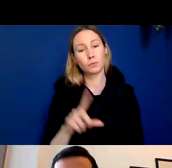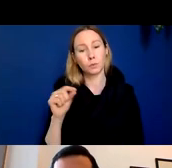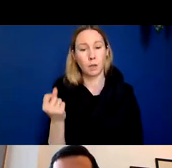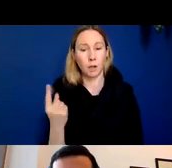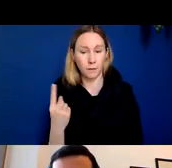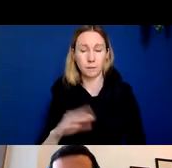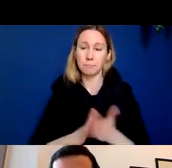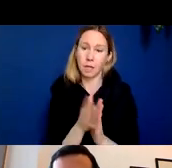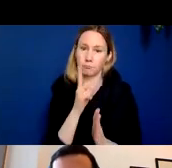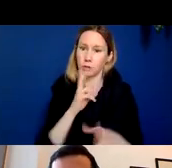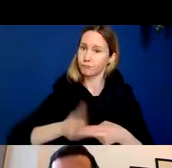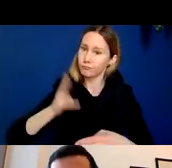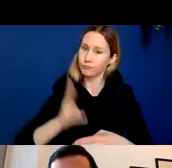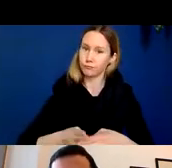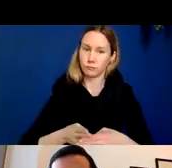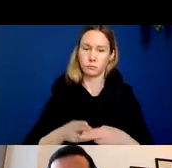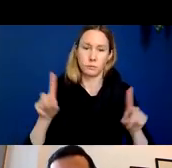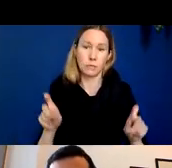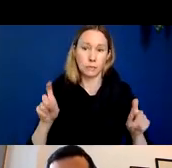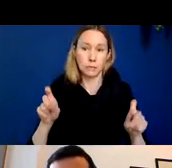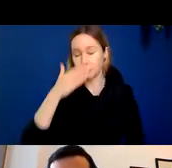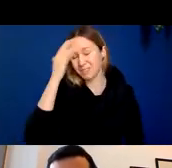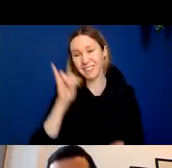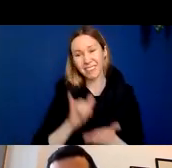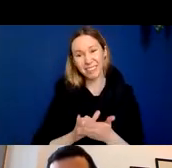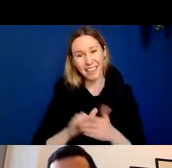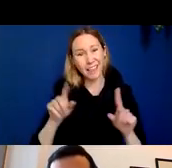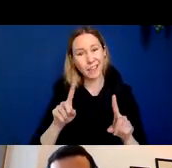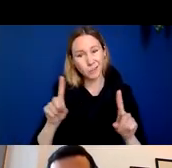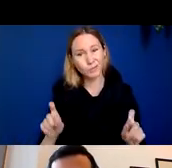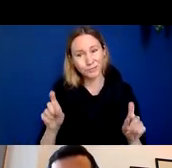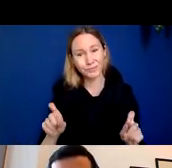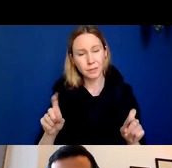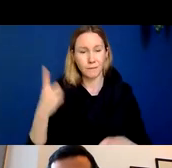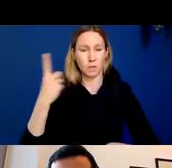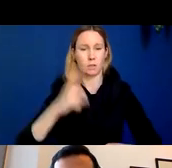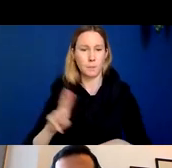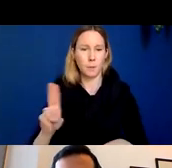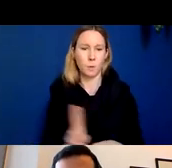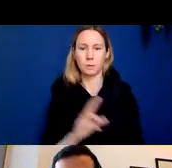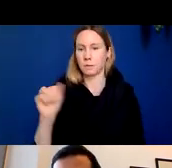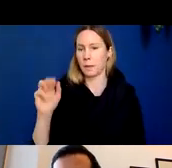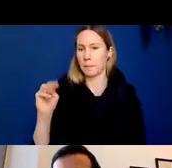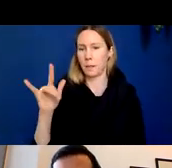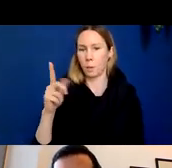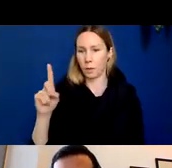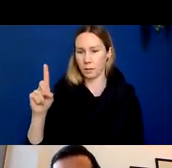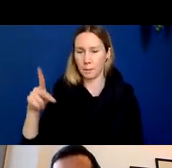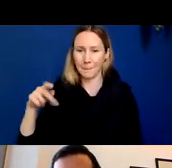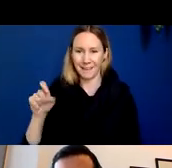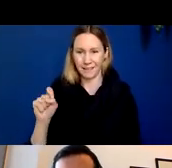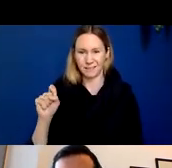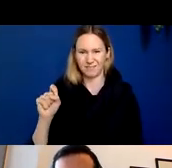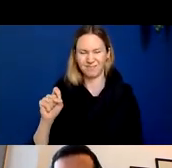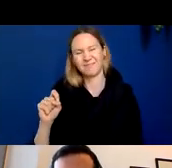became a big landmark trial because this trial was the first trial to use amyloid PET to show that a drug could